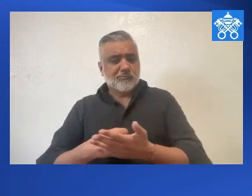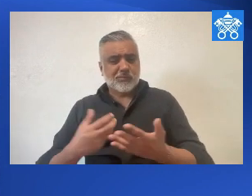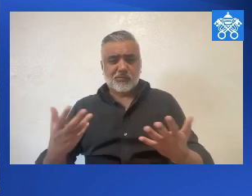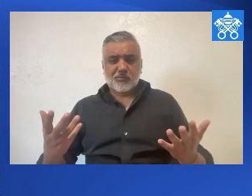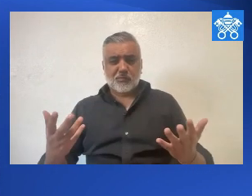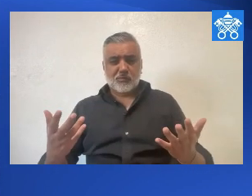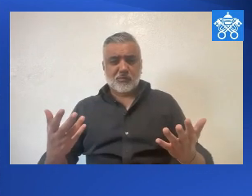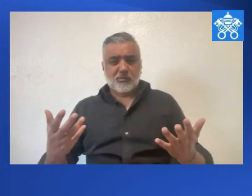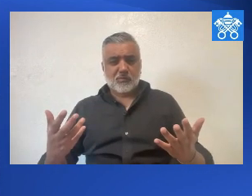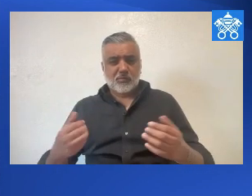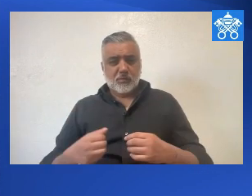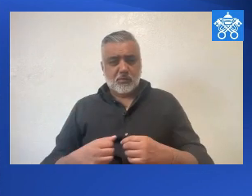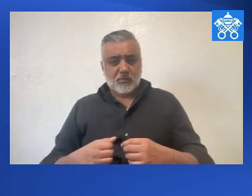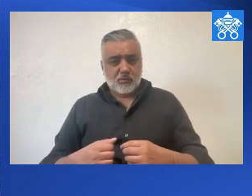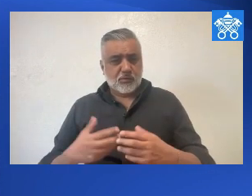prosper.